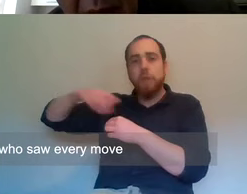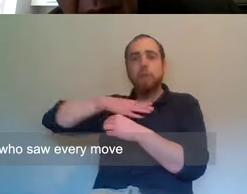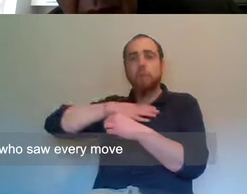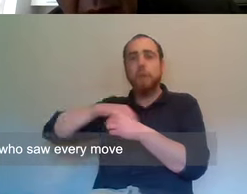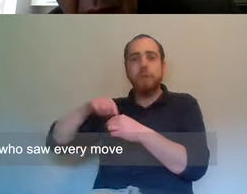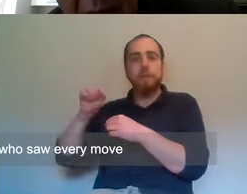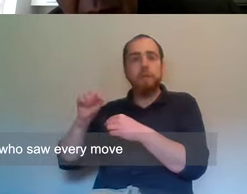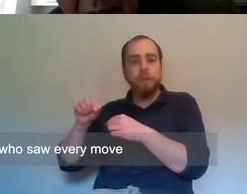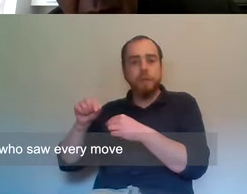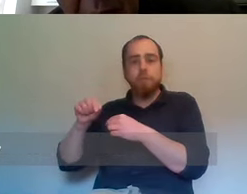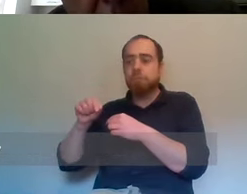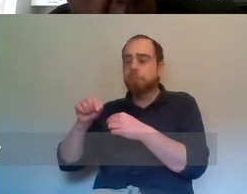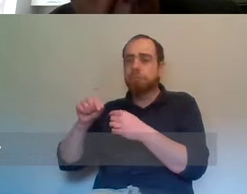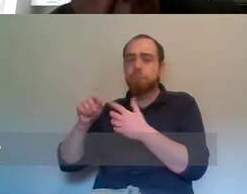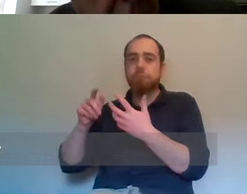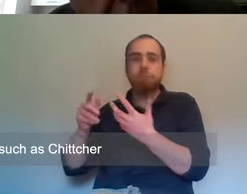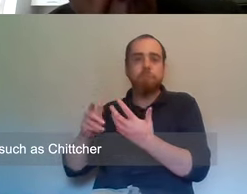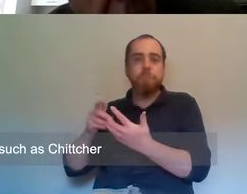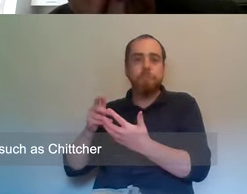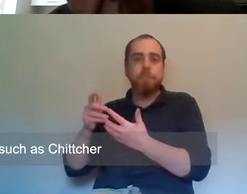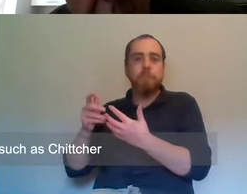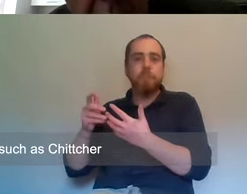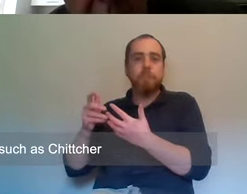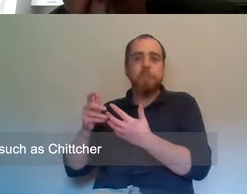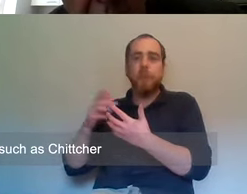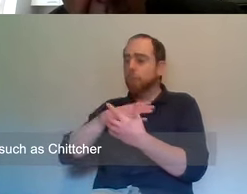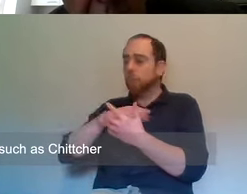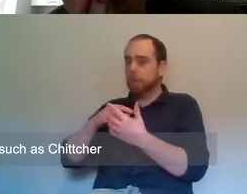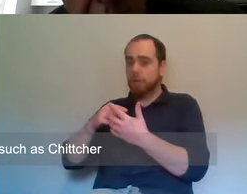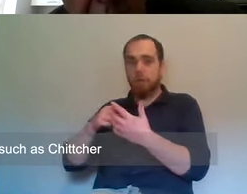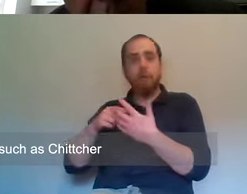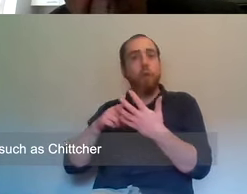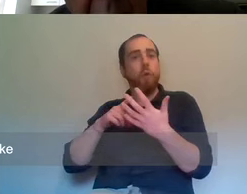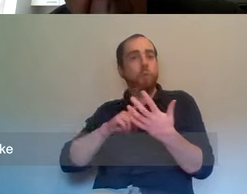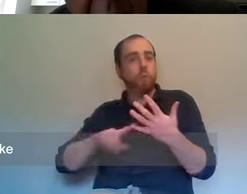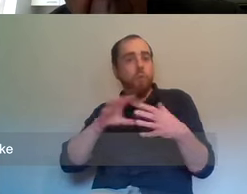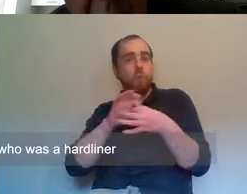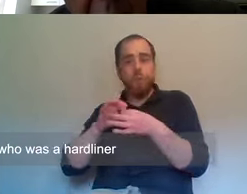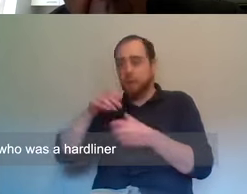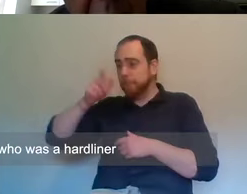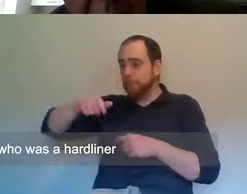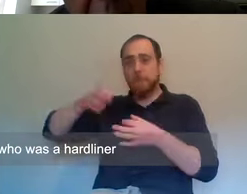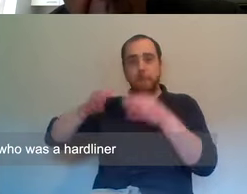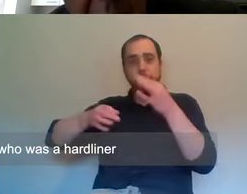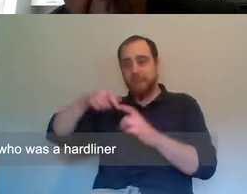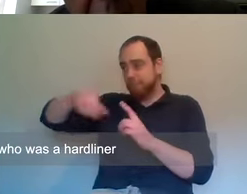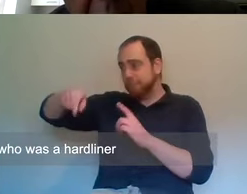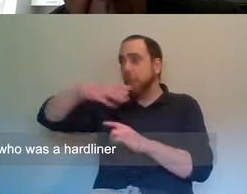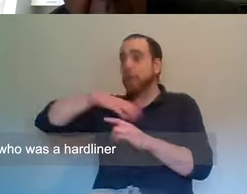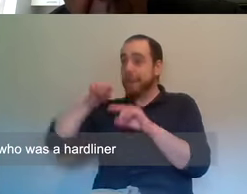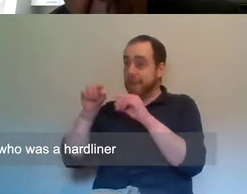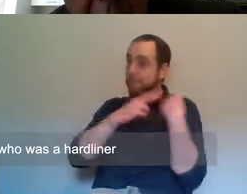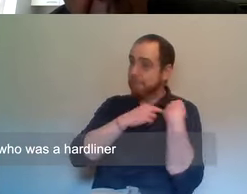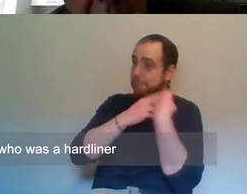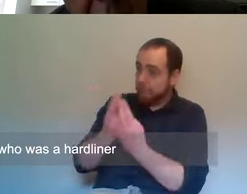saw every move by, um, um, Unionist politicians, such as Chitester Clarke and indeed Faulkner, um, who was a